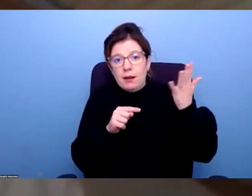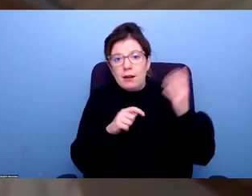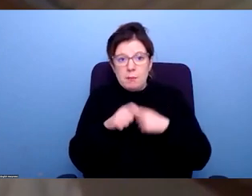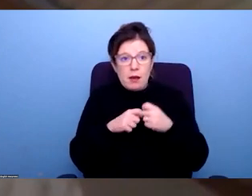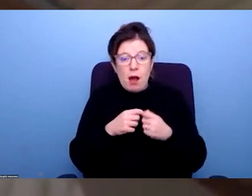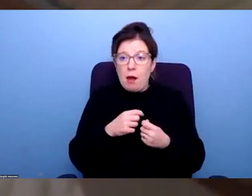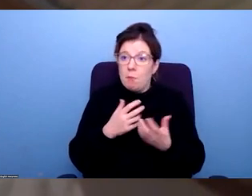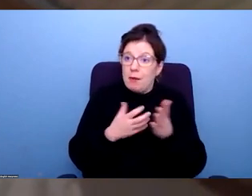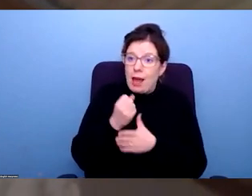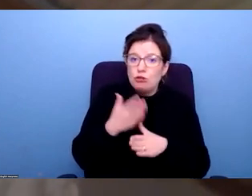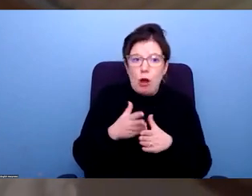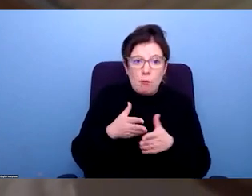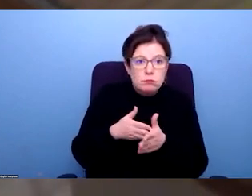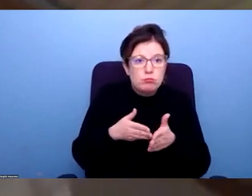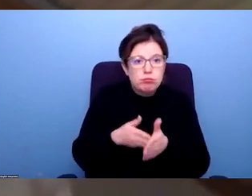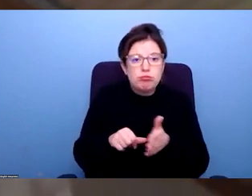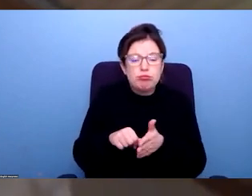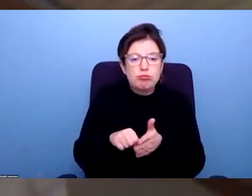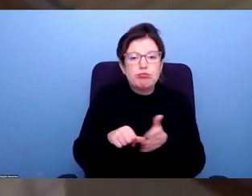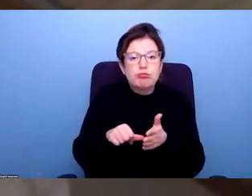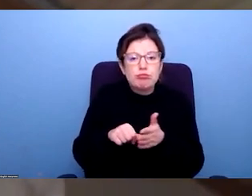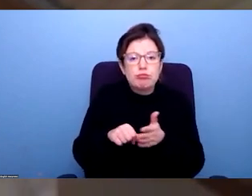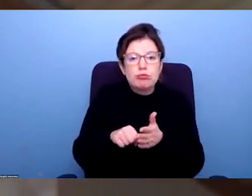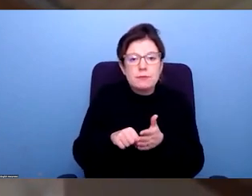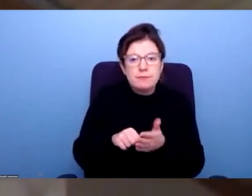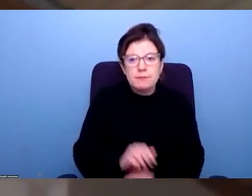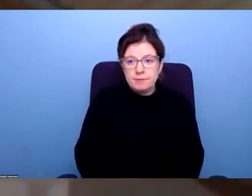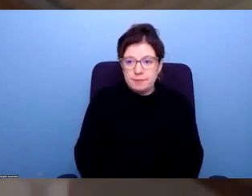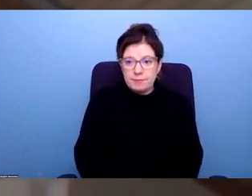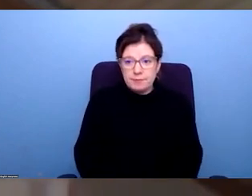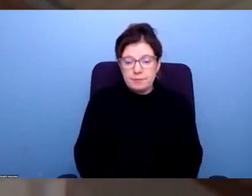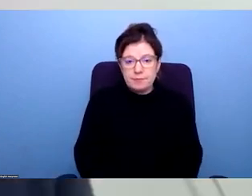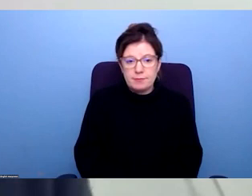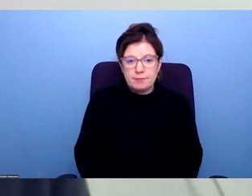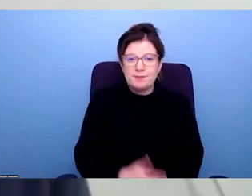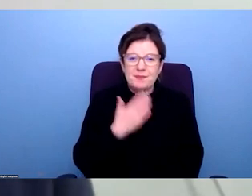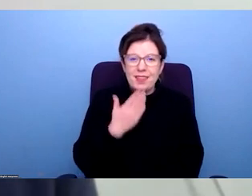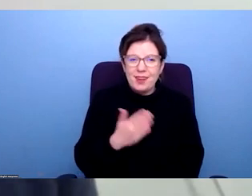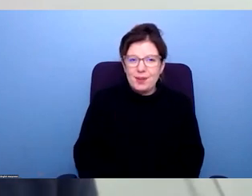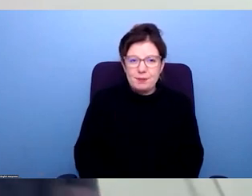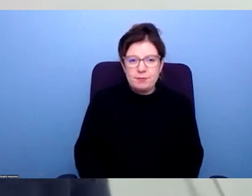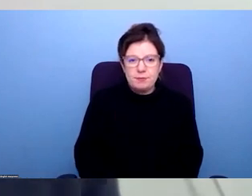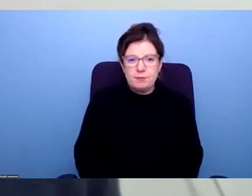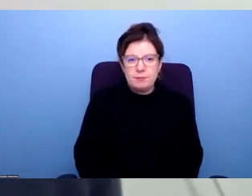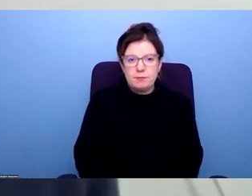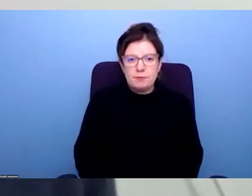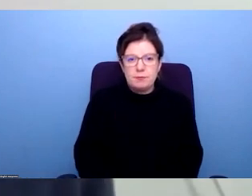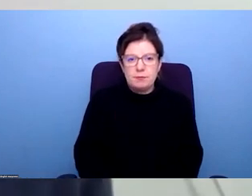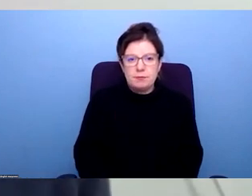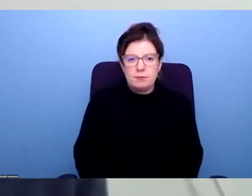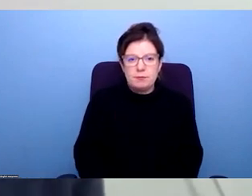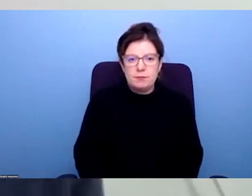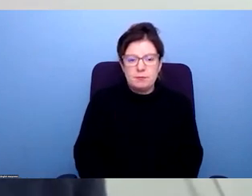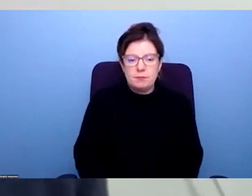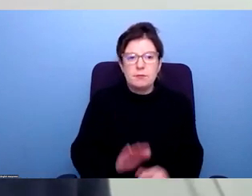that's that's a large factor, too, is that sort of deeper social exclusion. OK, thank you. I'm going to come to people who